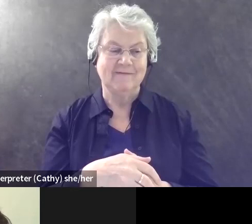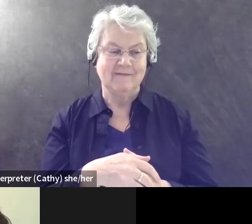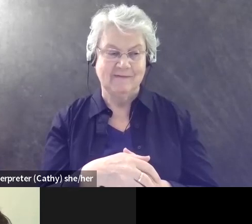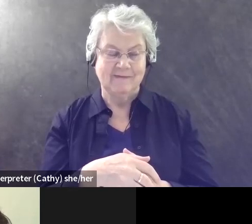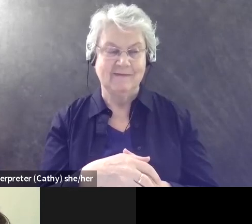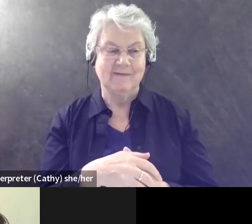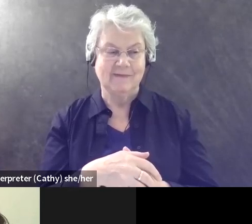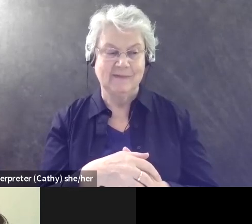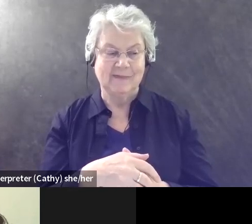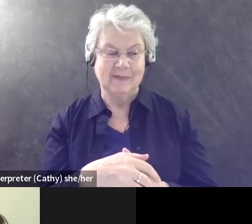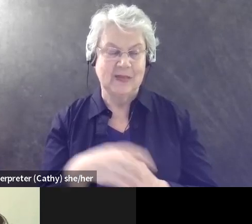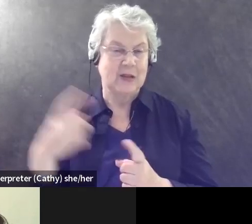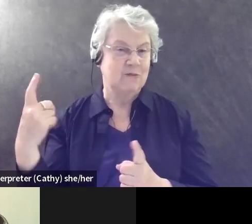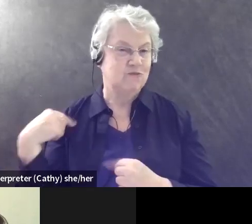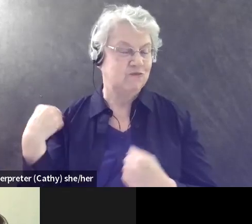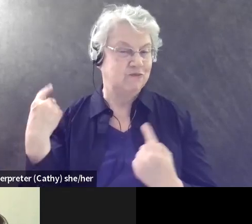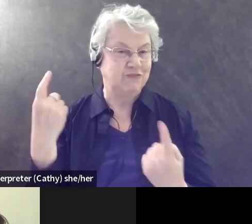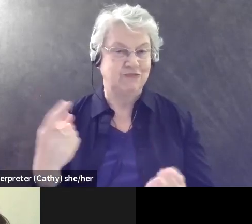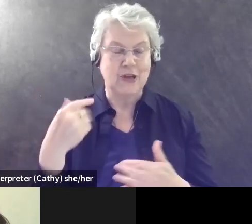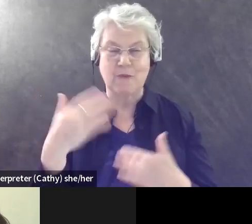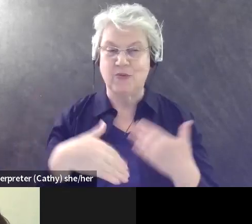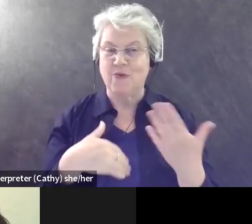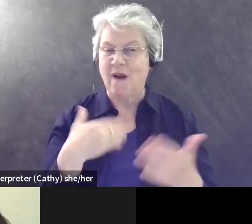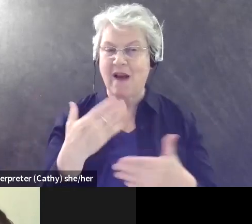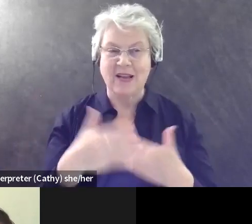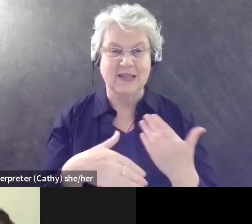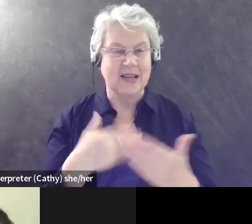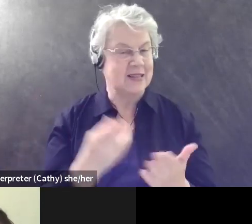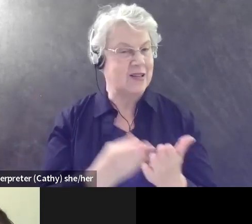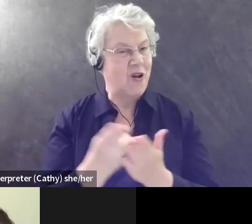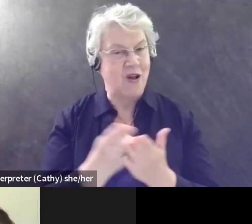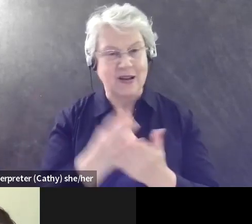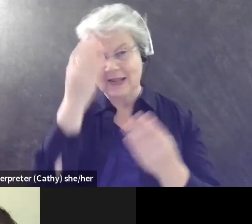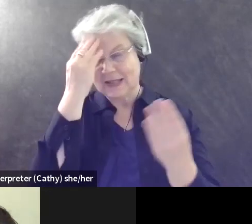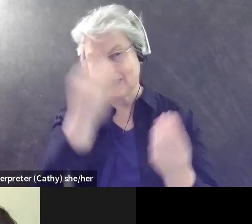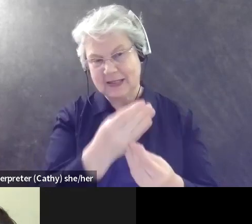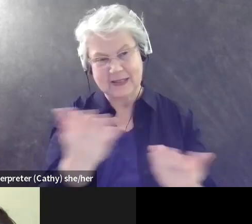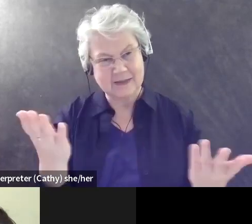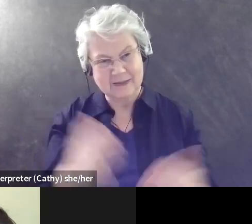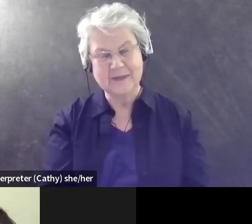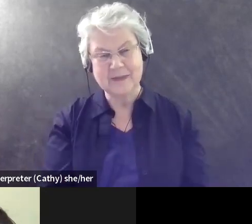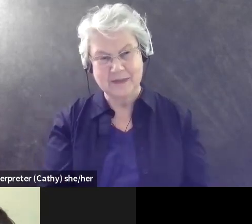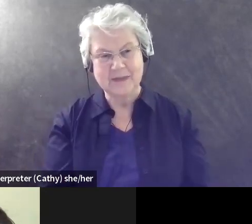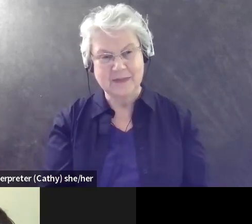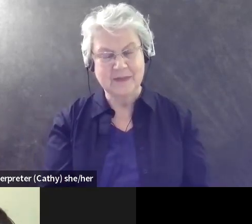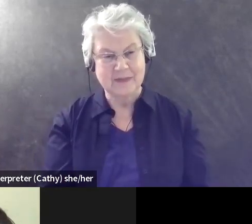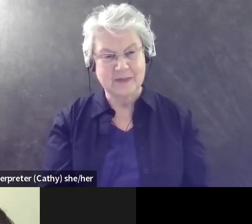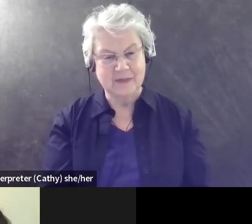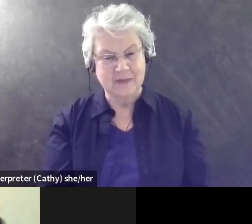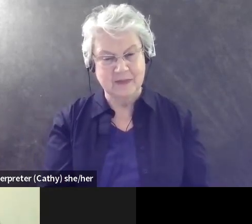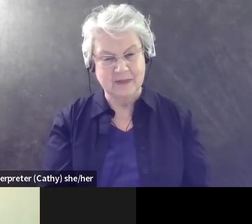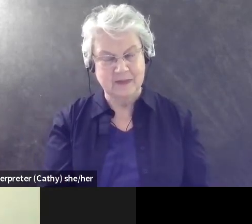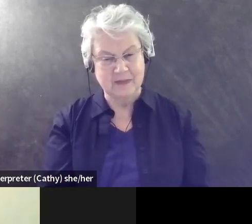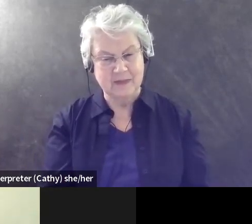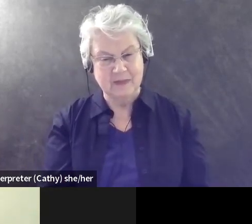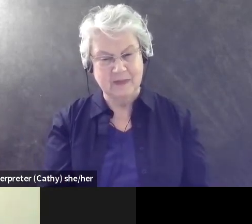it's been a process, uh, to be honest. I, I think, you know,